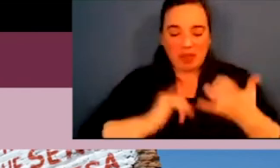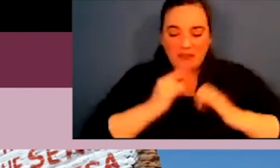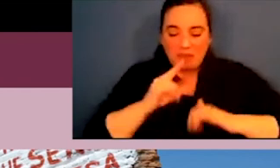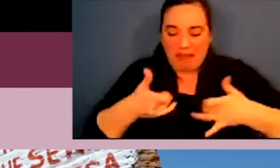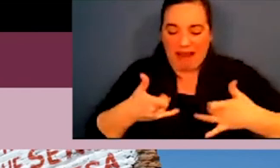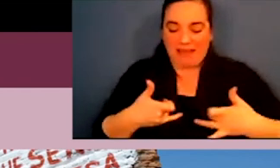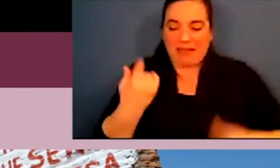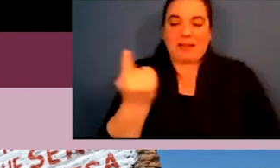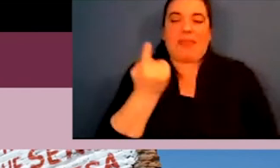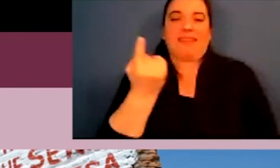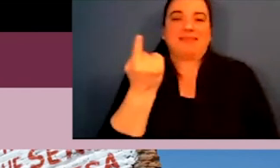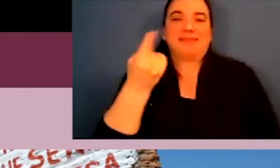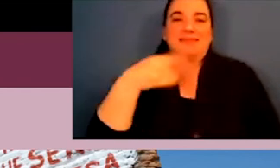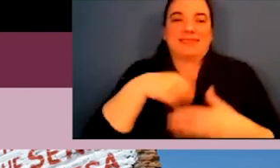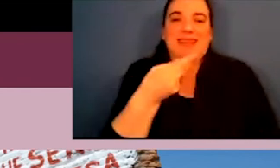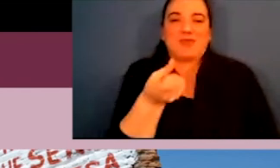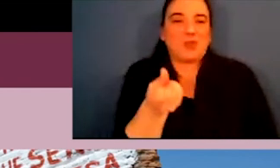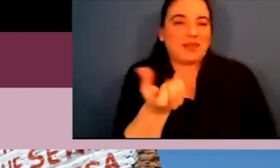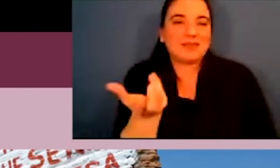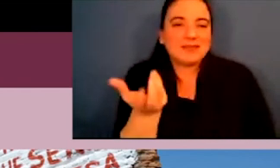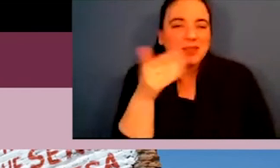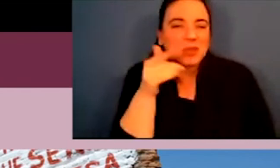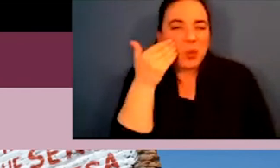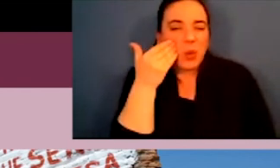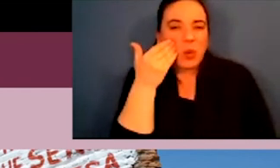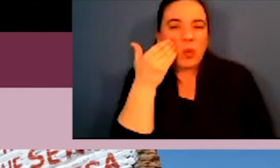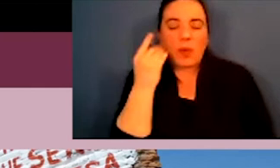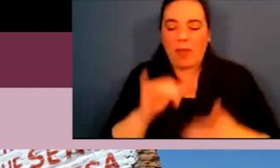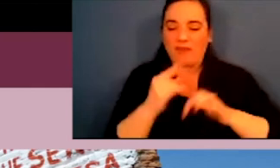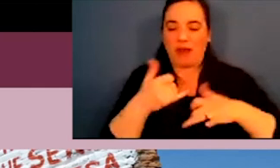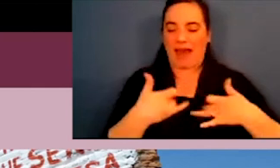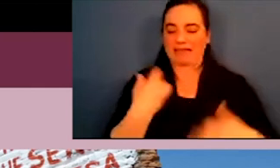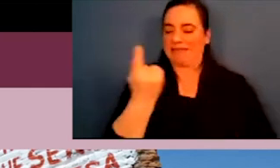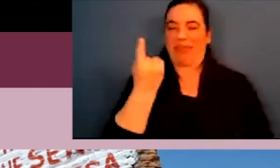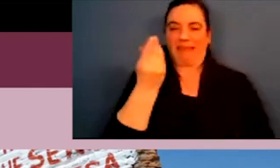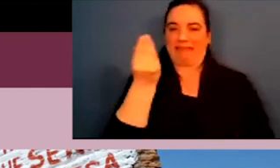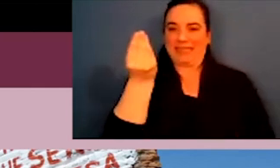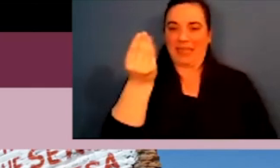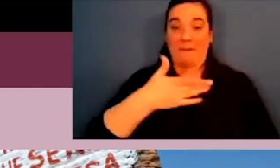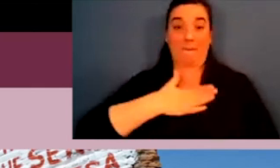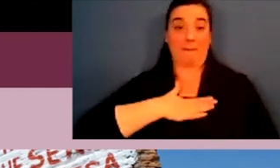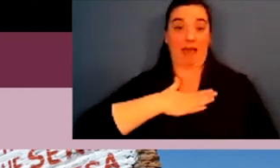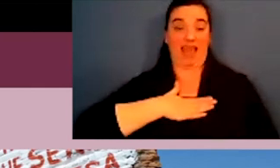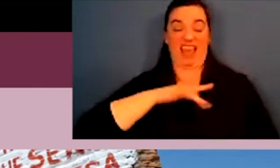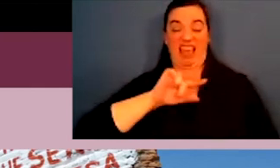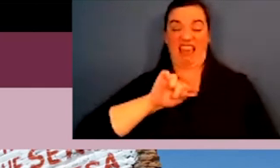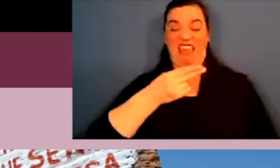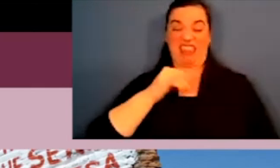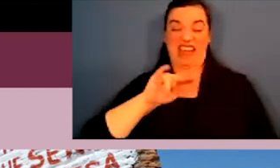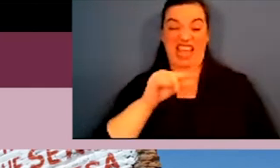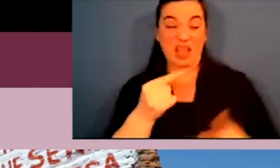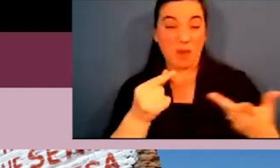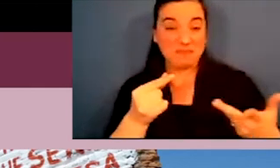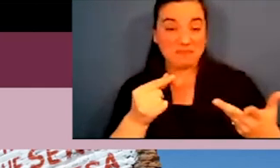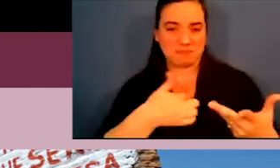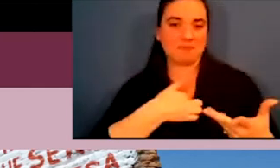thing. Um, the way that everybody has a thing in, you know, in high school, there's, there's a